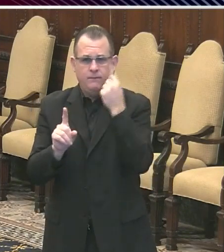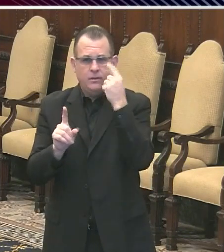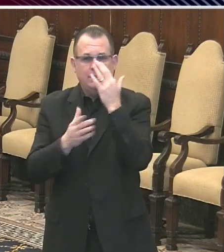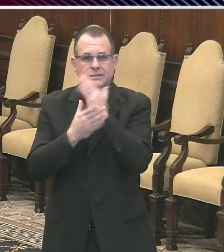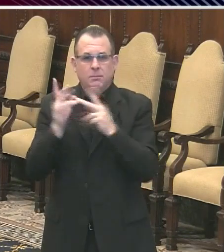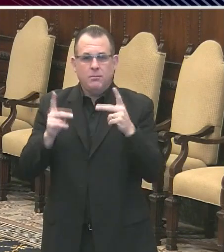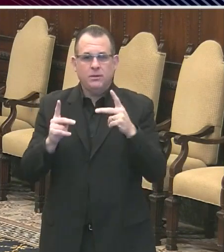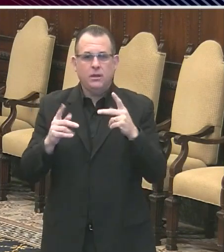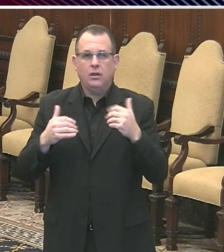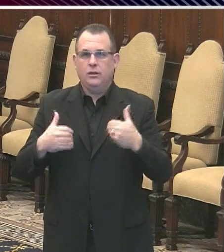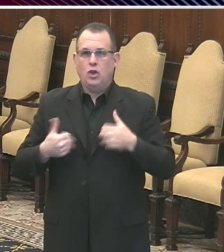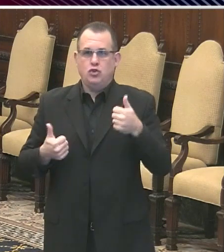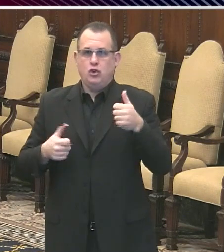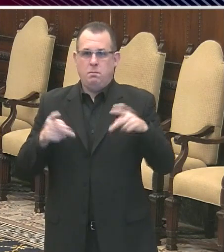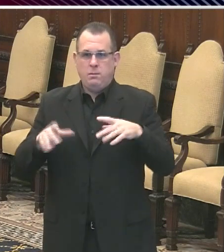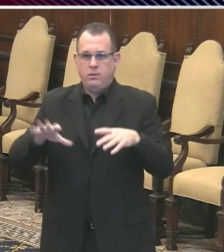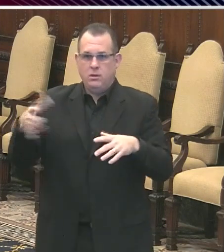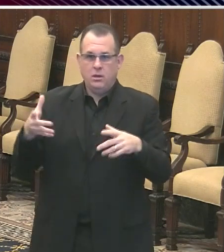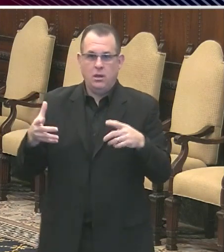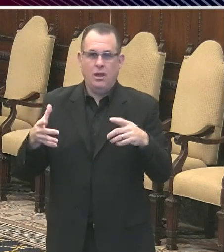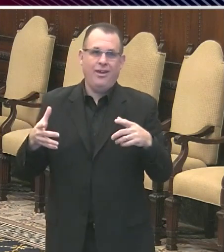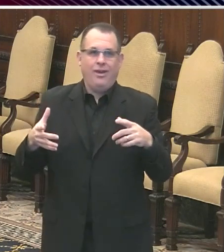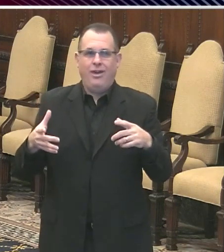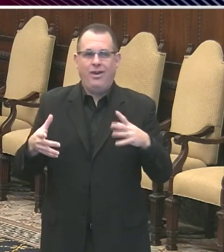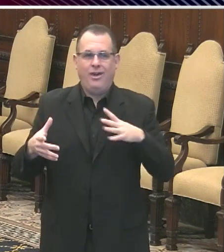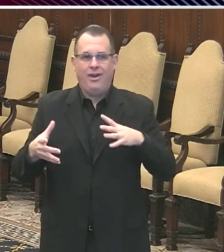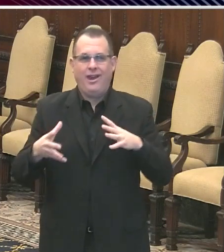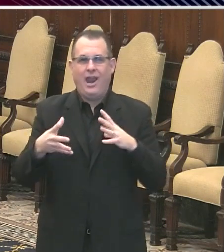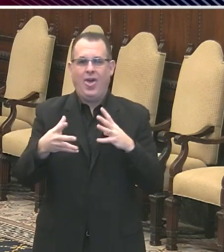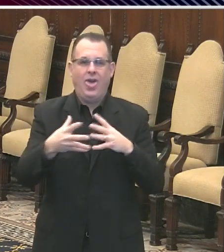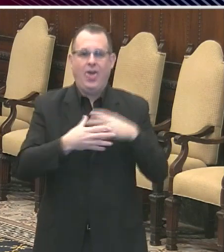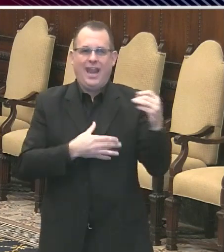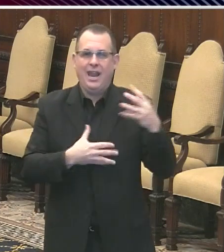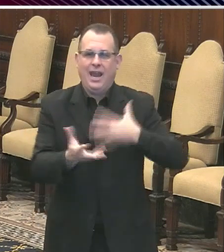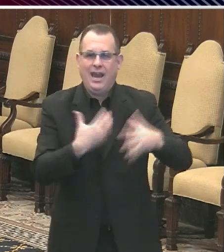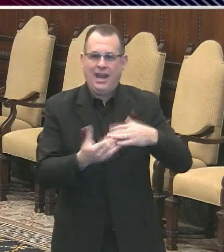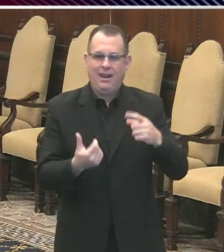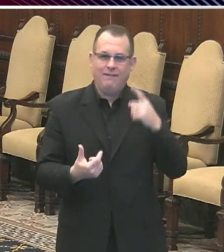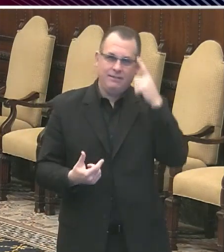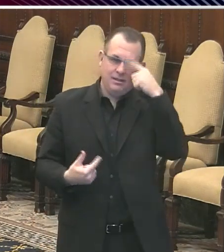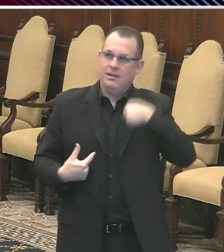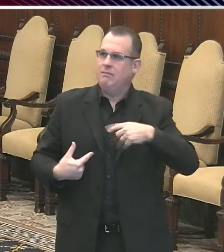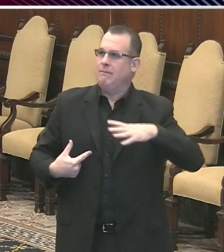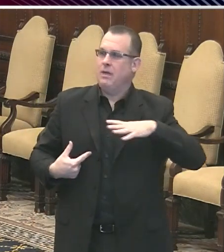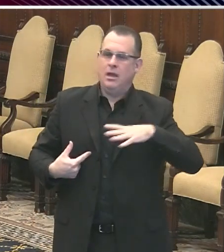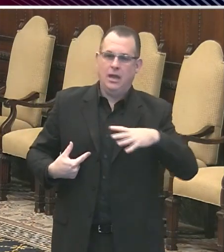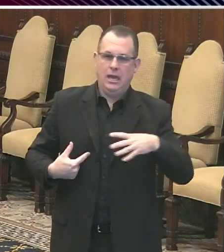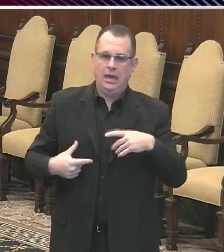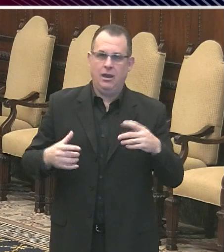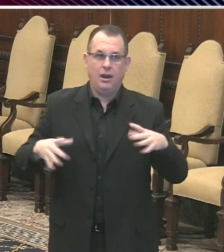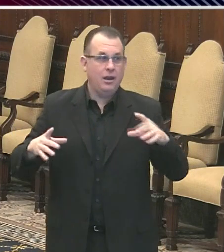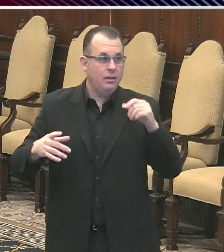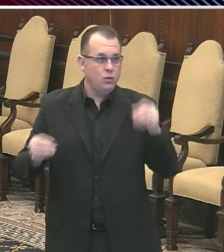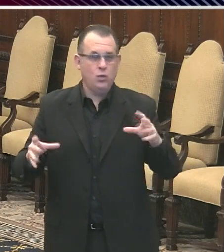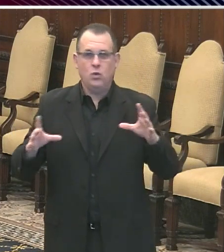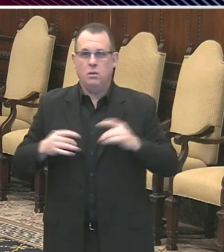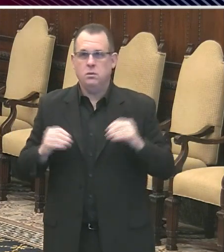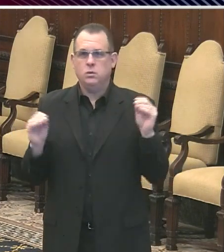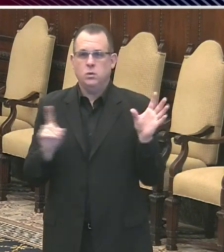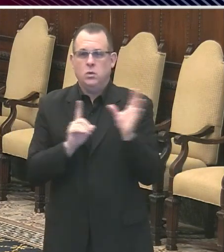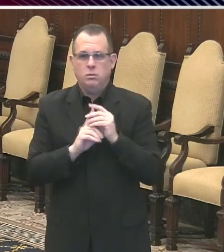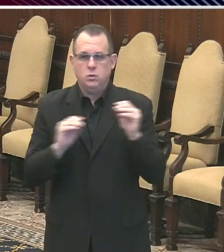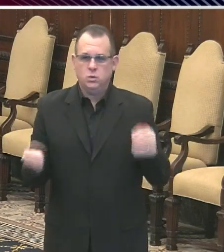young folks, who think it's okay because they feel that they're invincible, that they gather